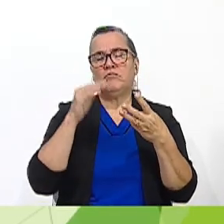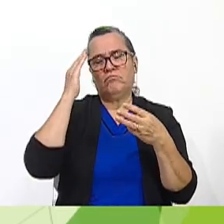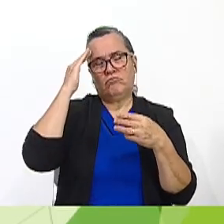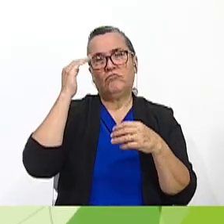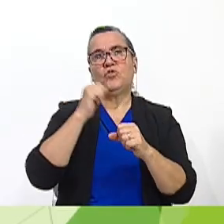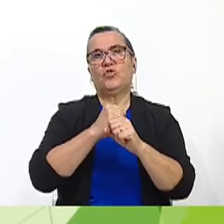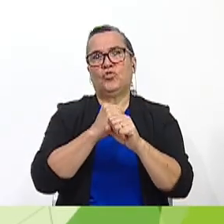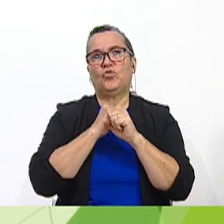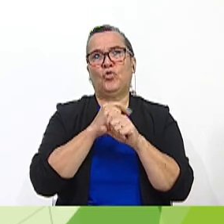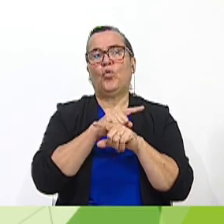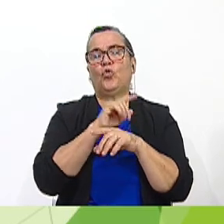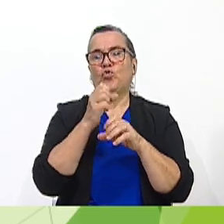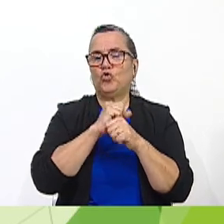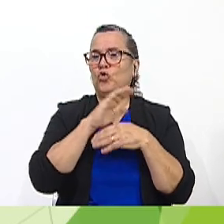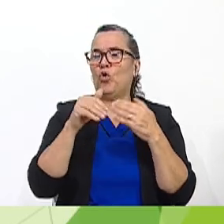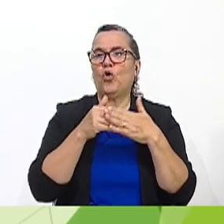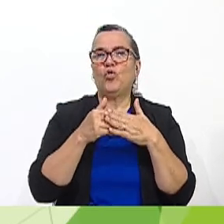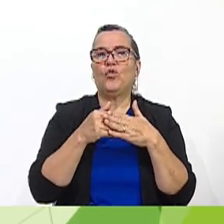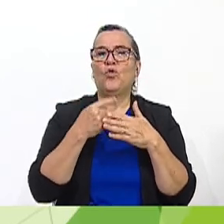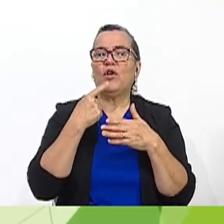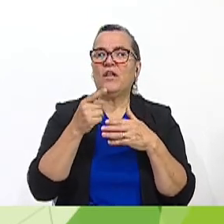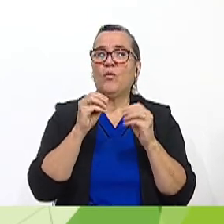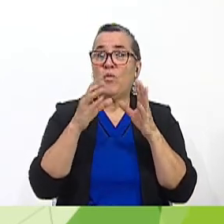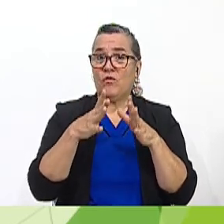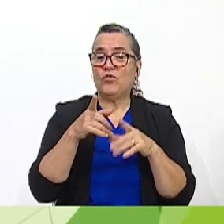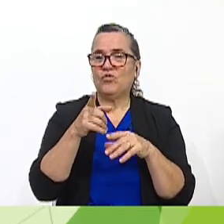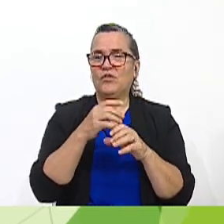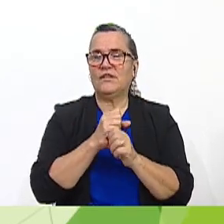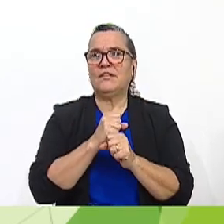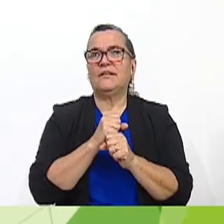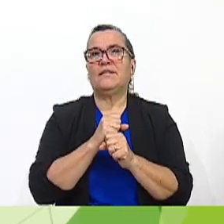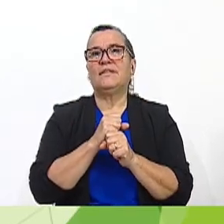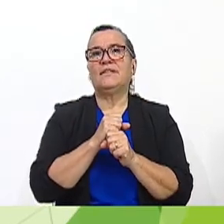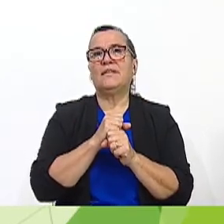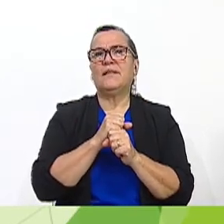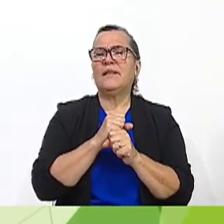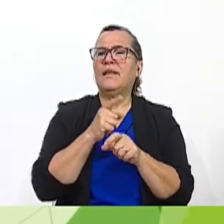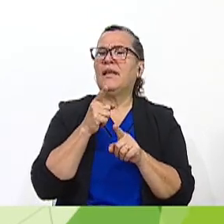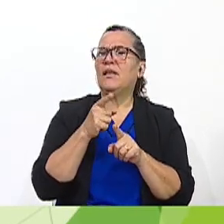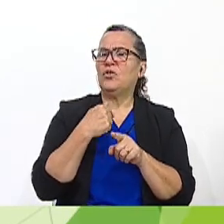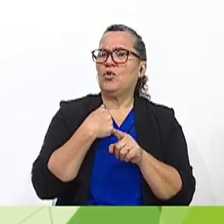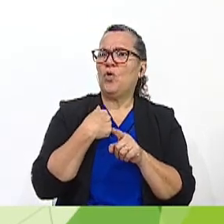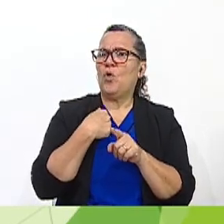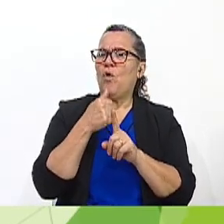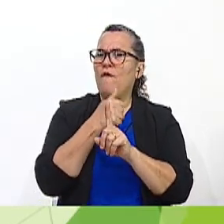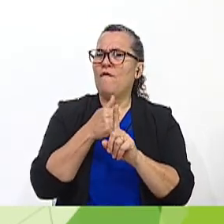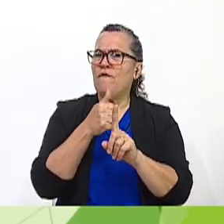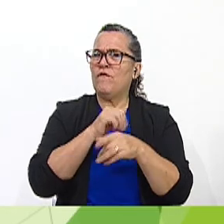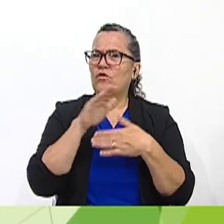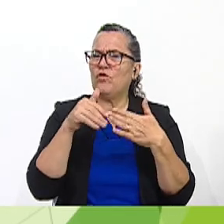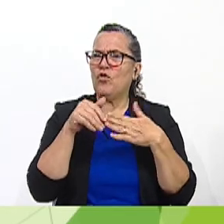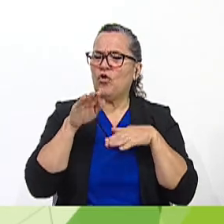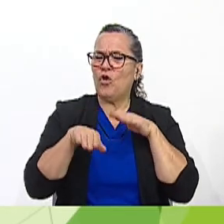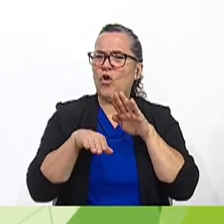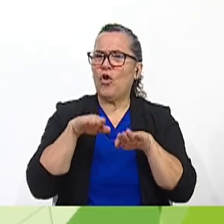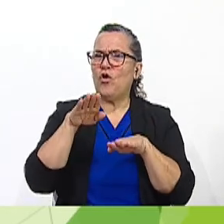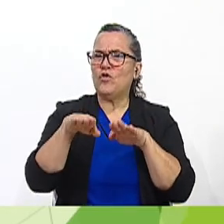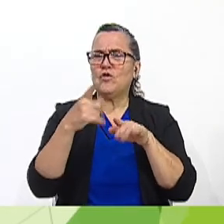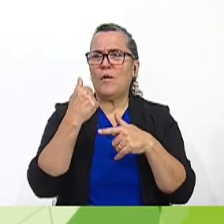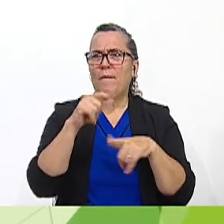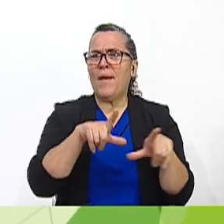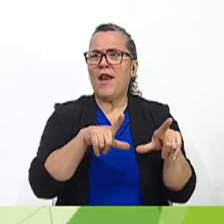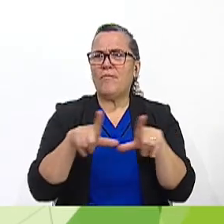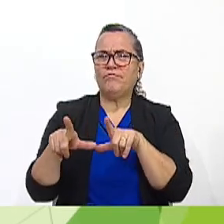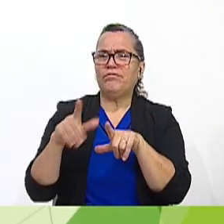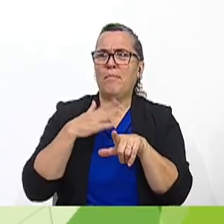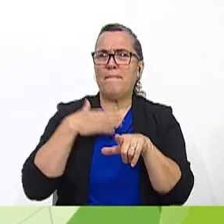it. And you did everything that the teacher asked you to do, right? Mm-hmm. Did I follow all the steps to prepare my